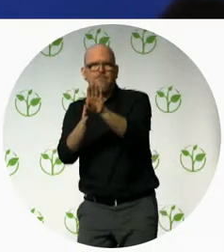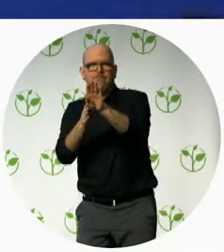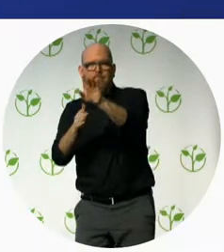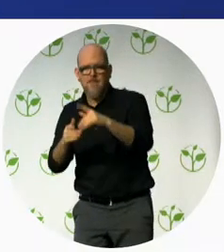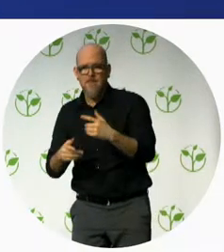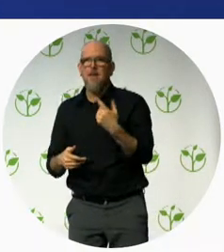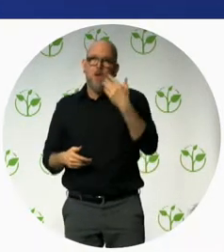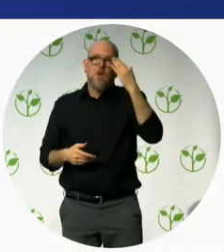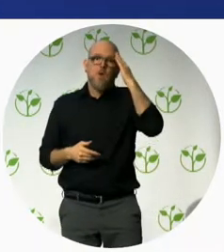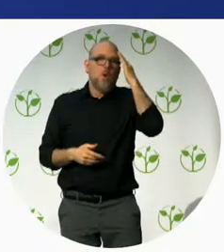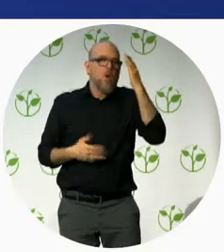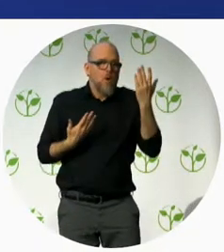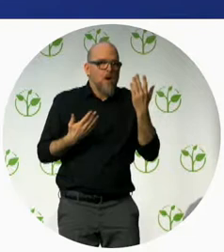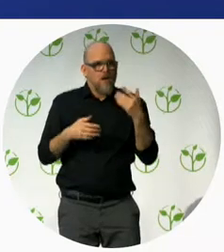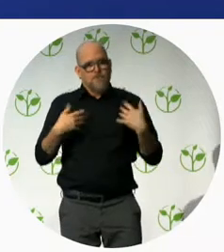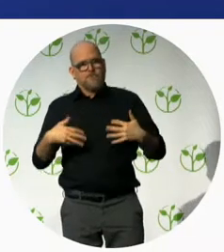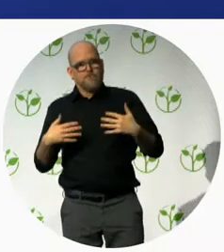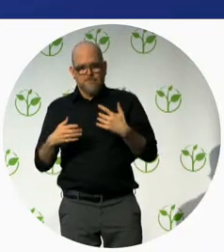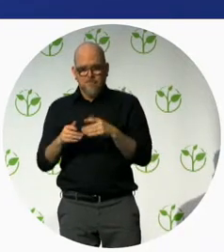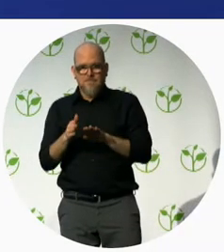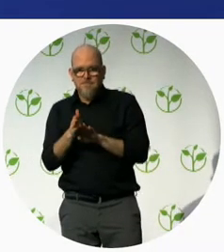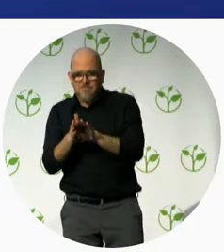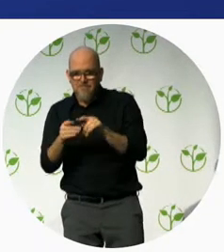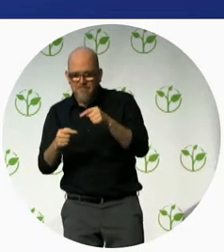for disability in young children